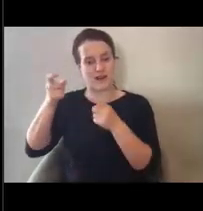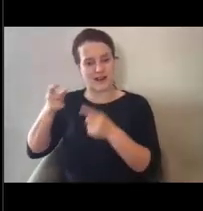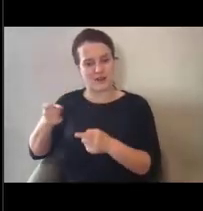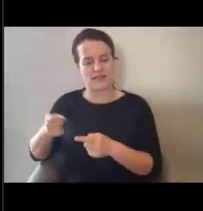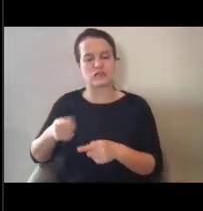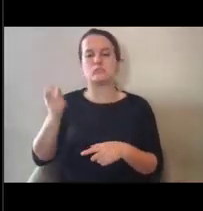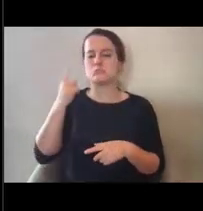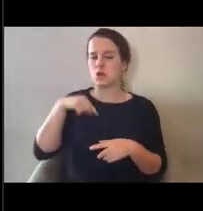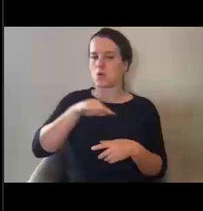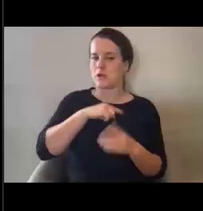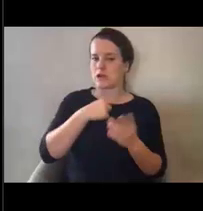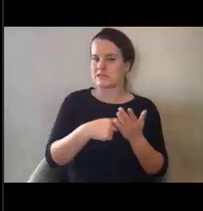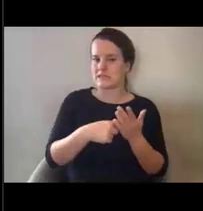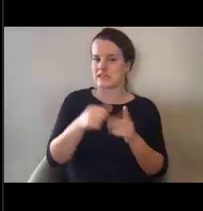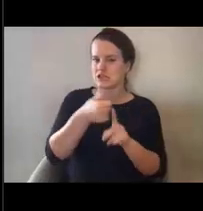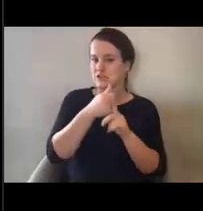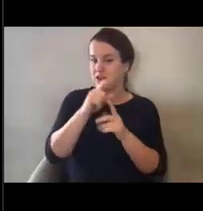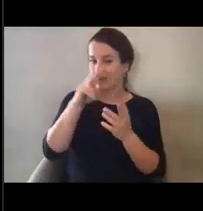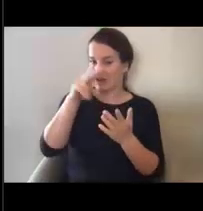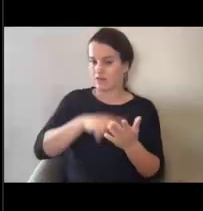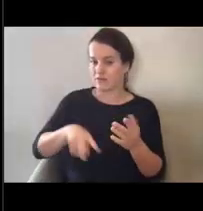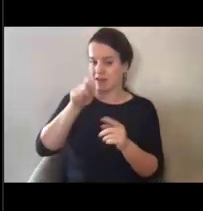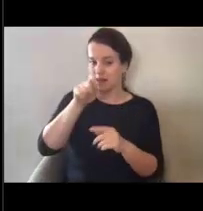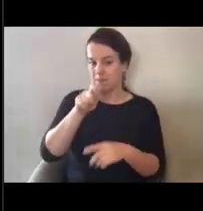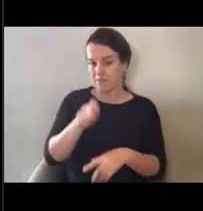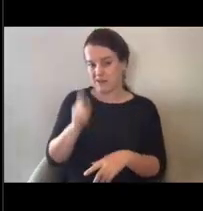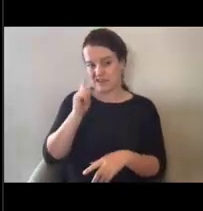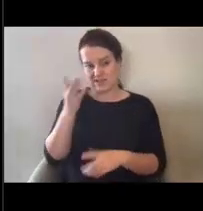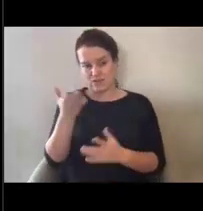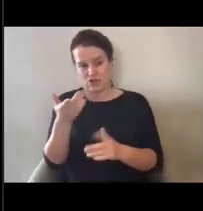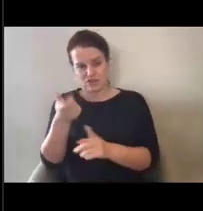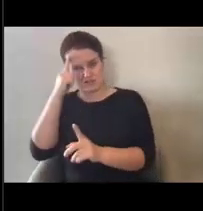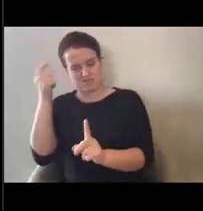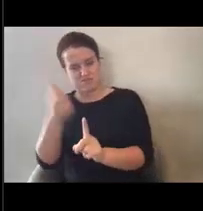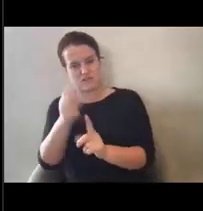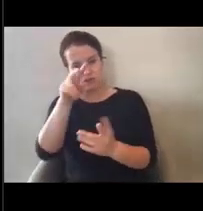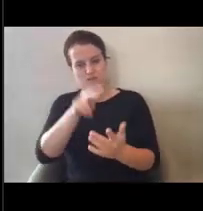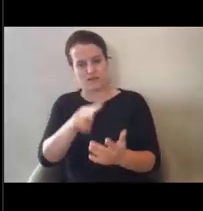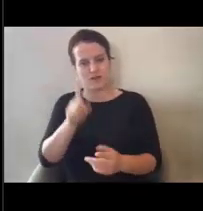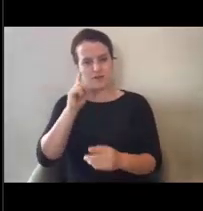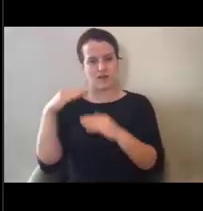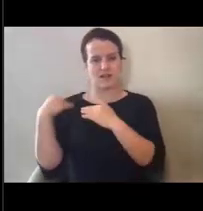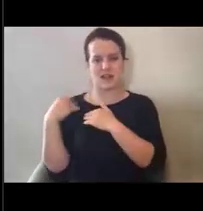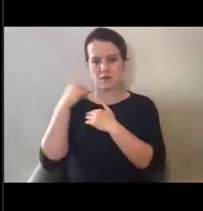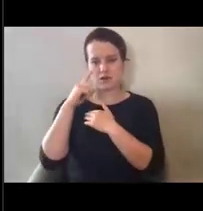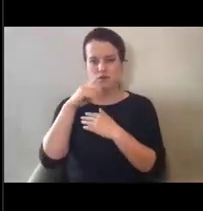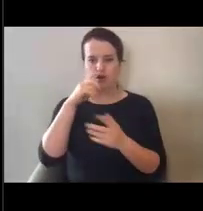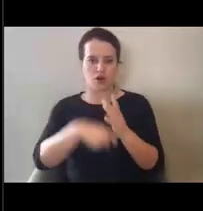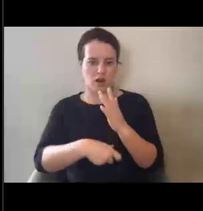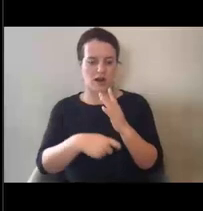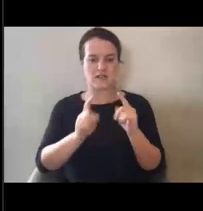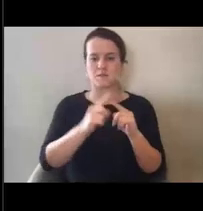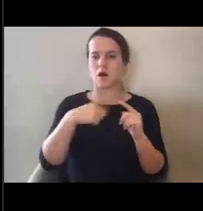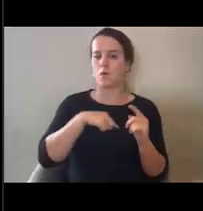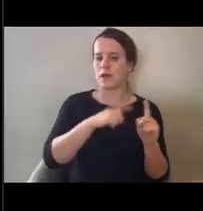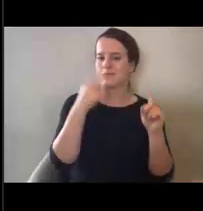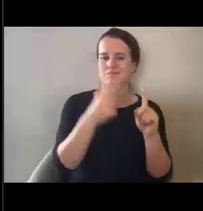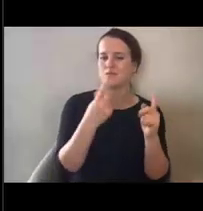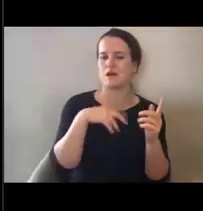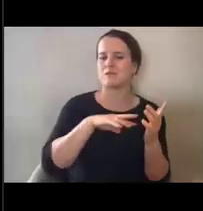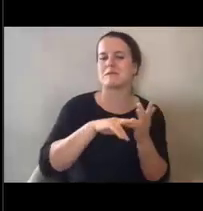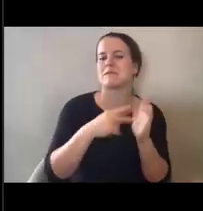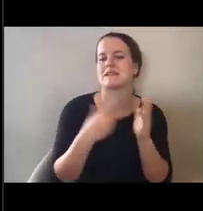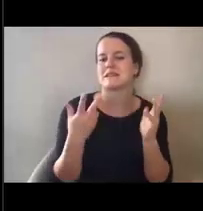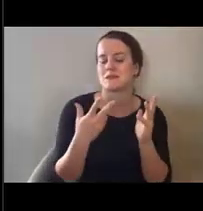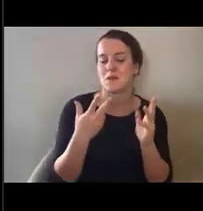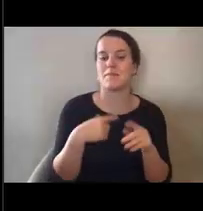here, and you can read the bullets here for yourself about allowability of costs, what we're really talking about is that applicants should be